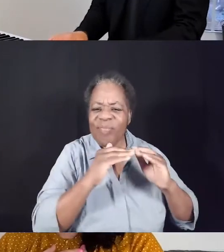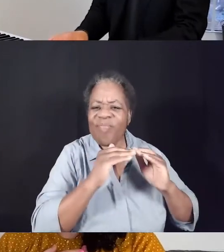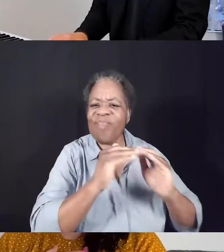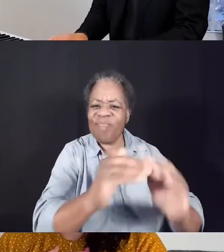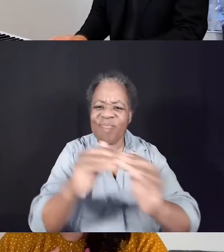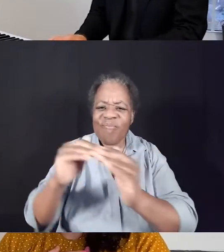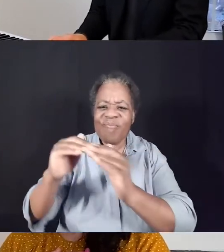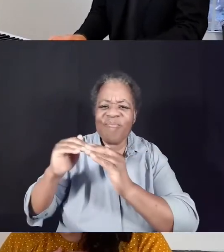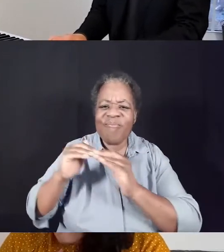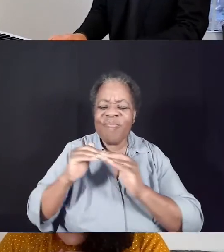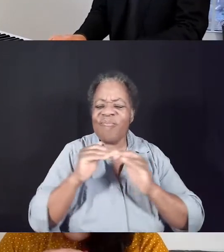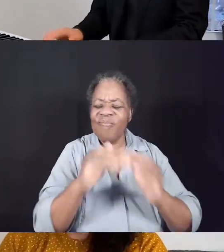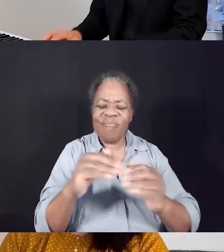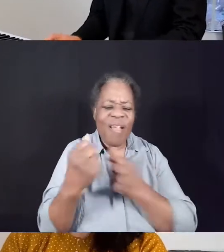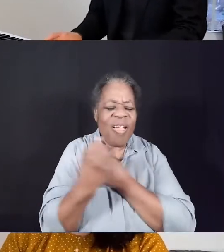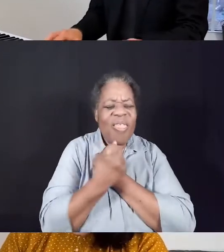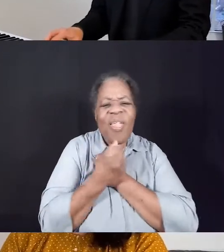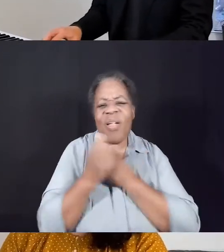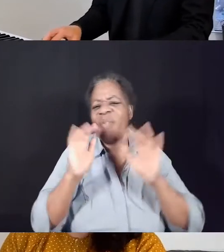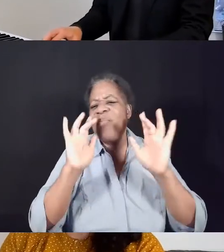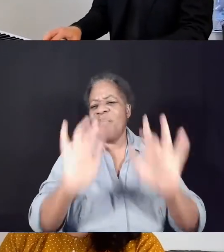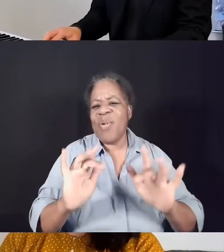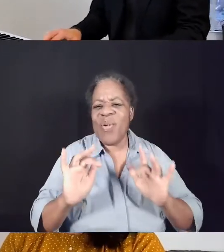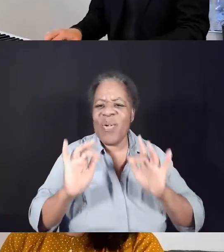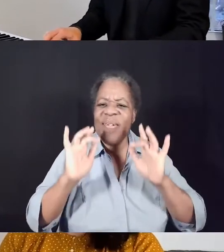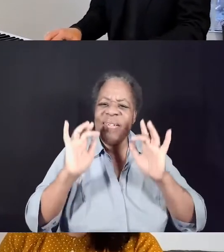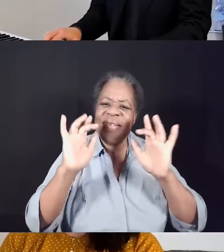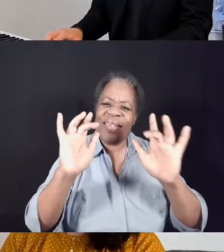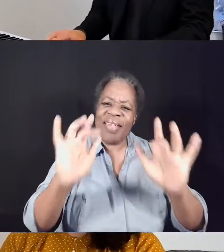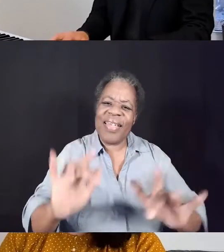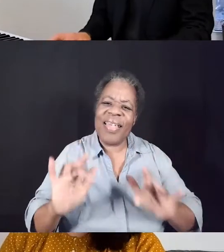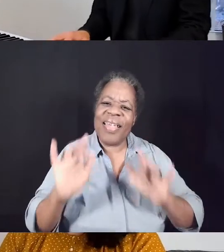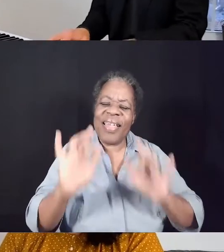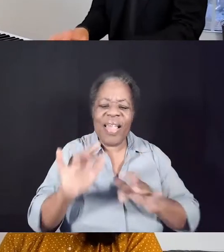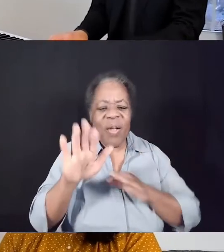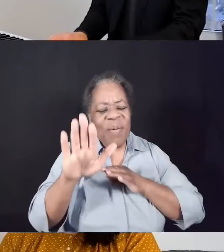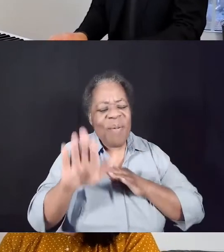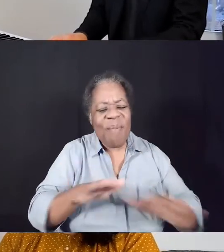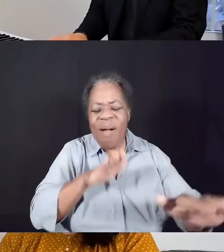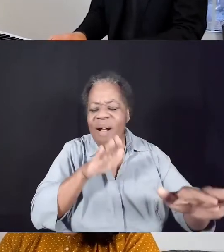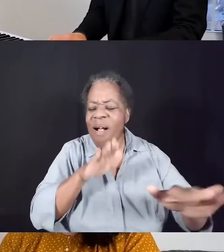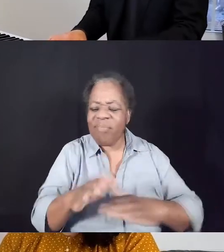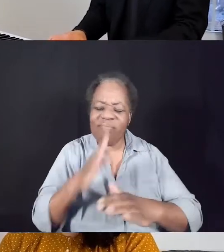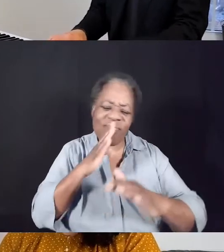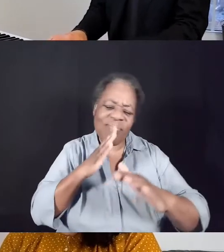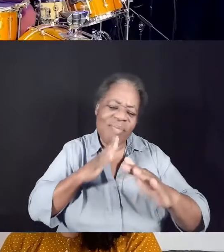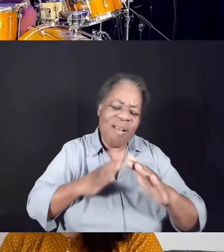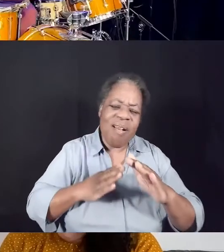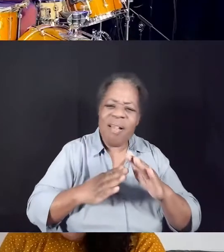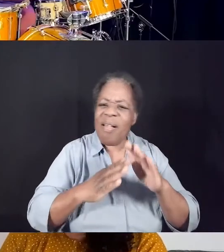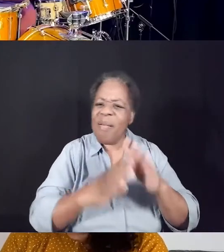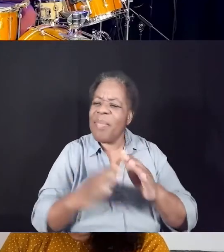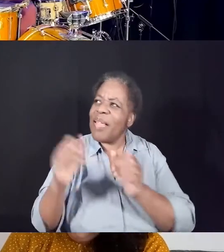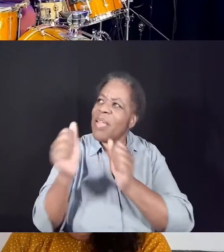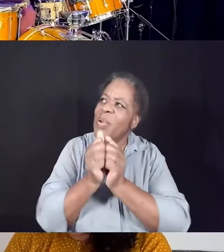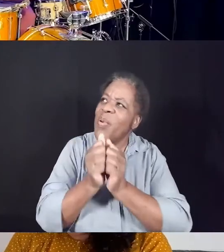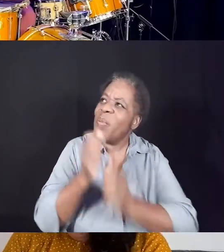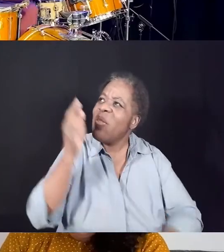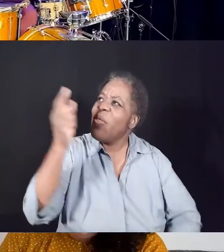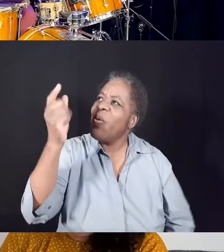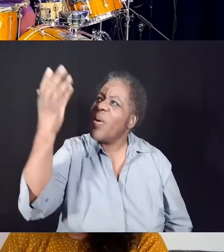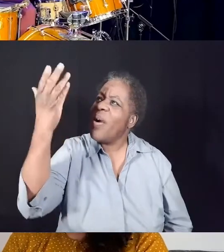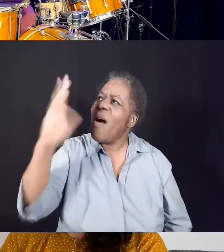mercy, walk humbly with You, God. In all